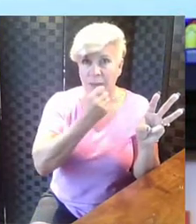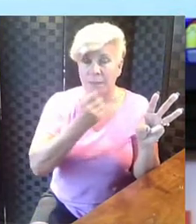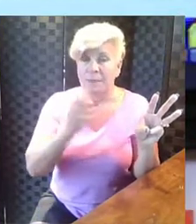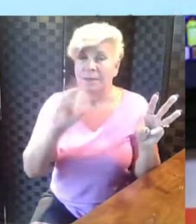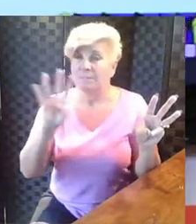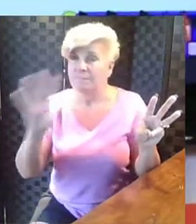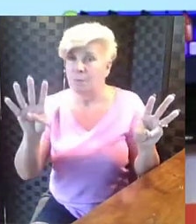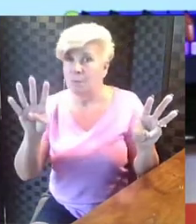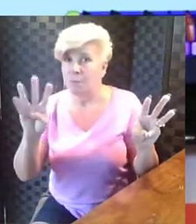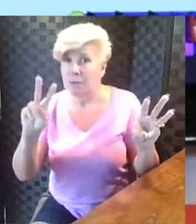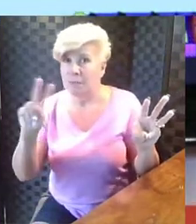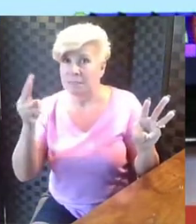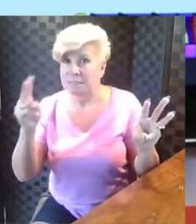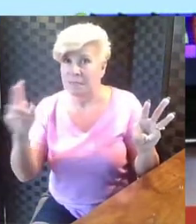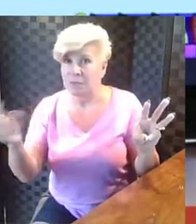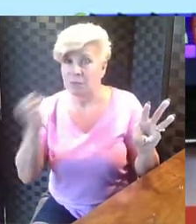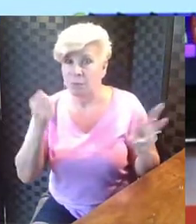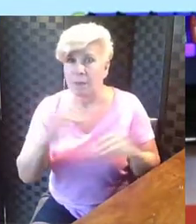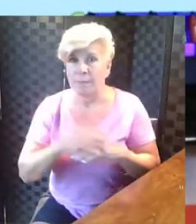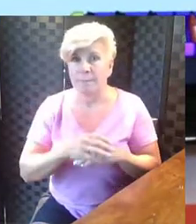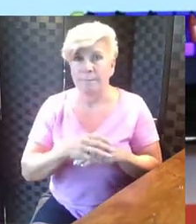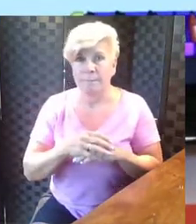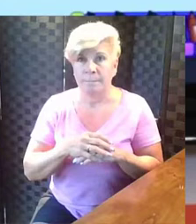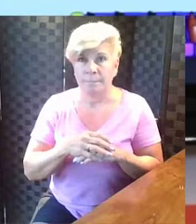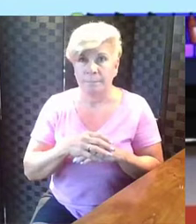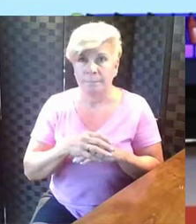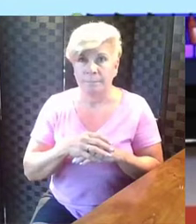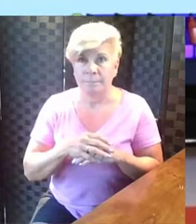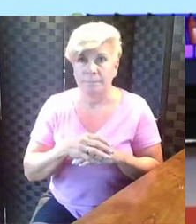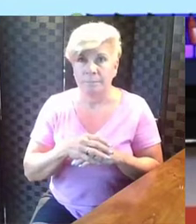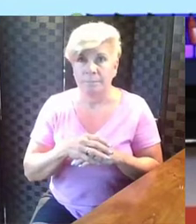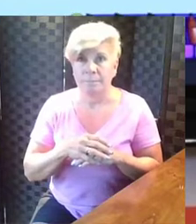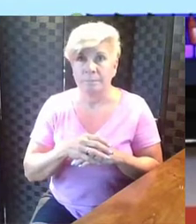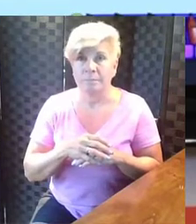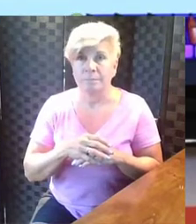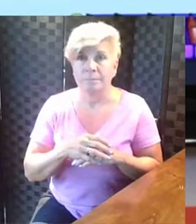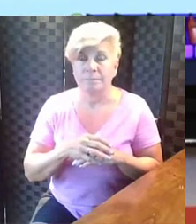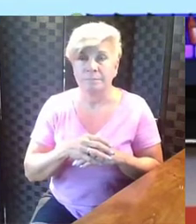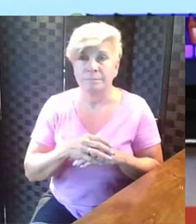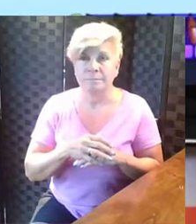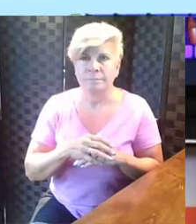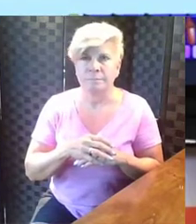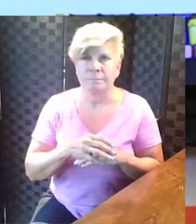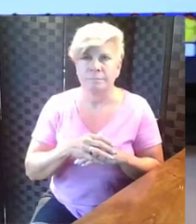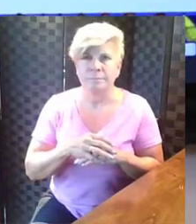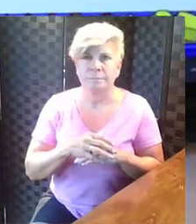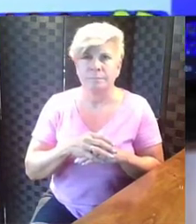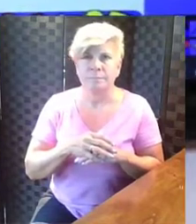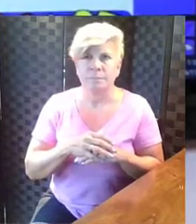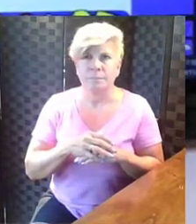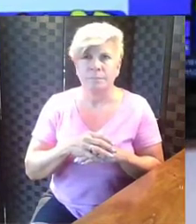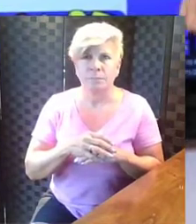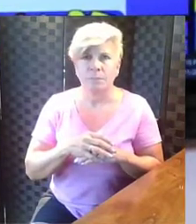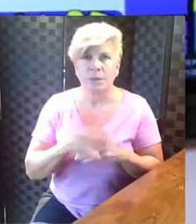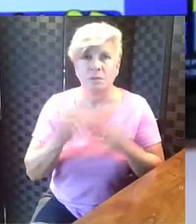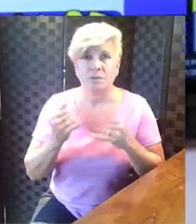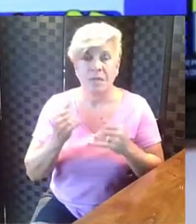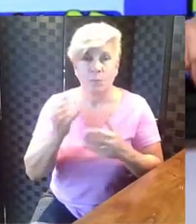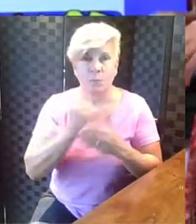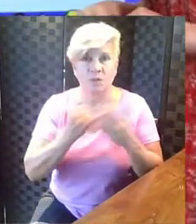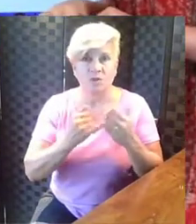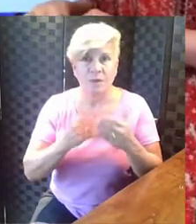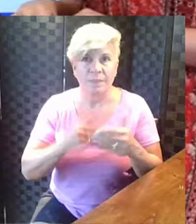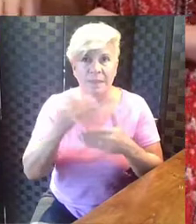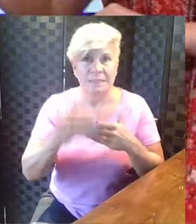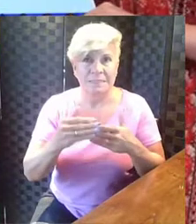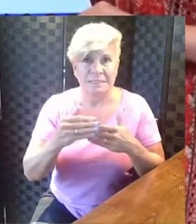four on my next grab. Now, we're actually going to go ahead and draw these on the